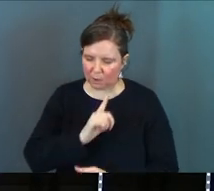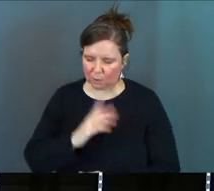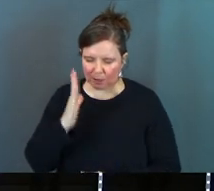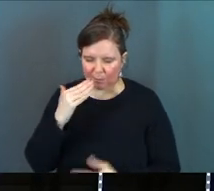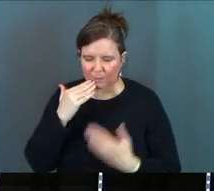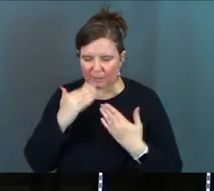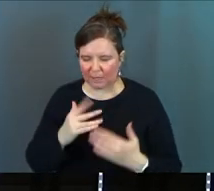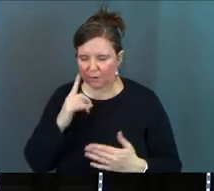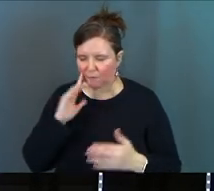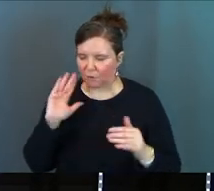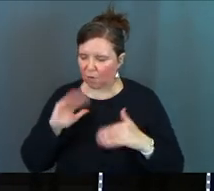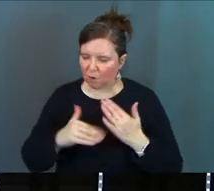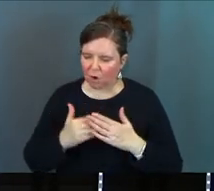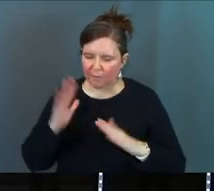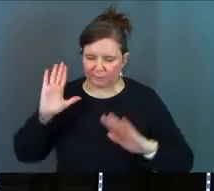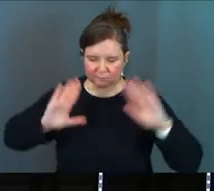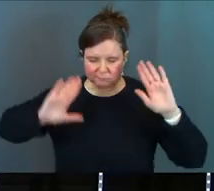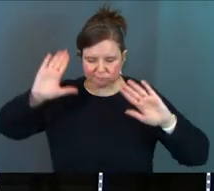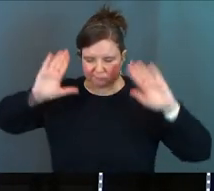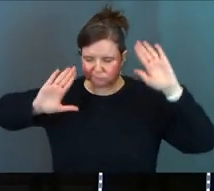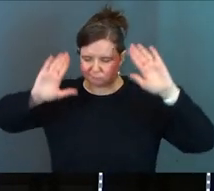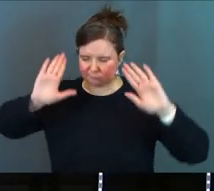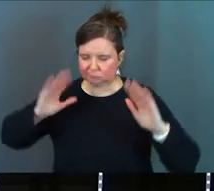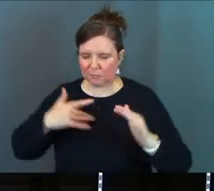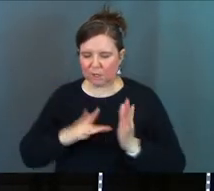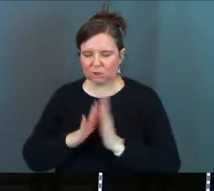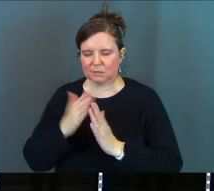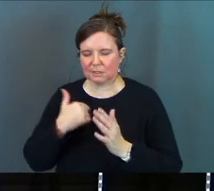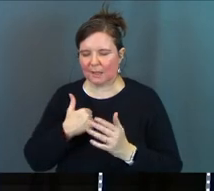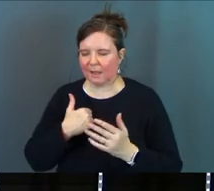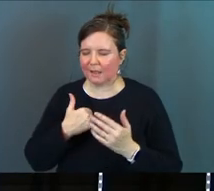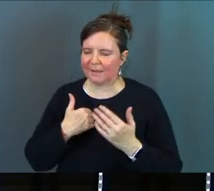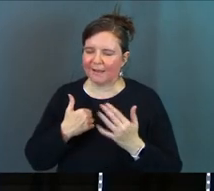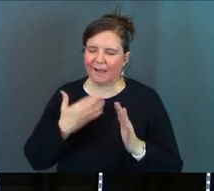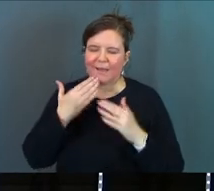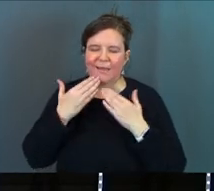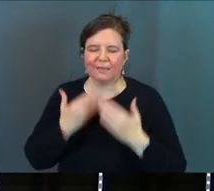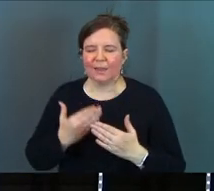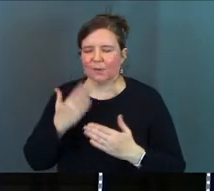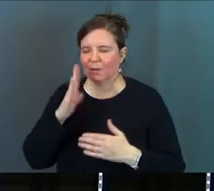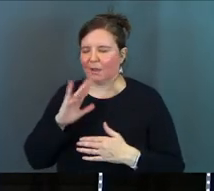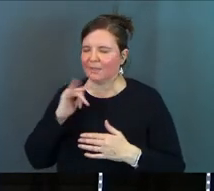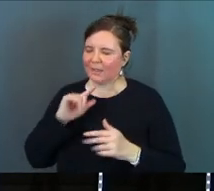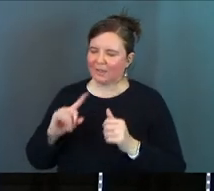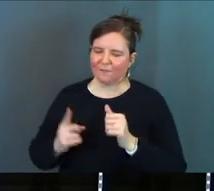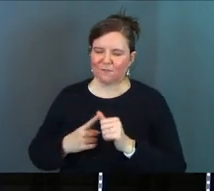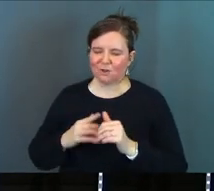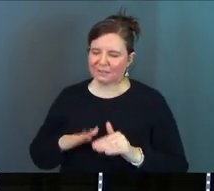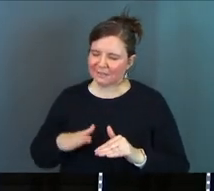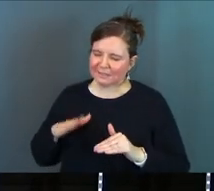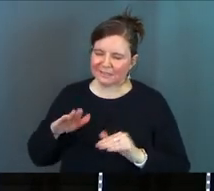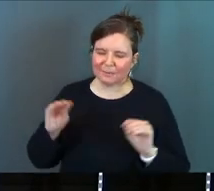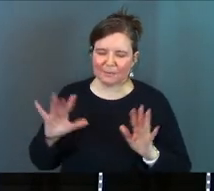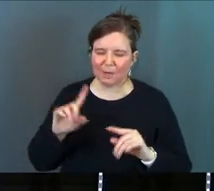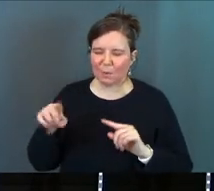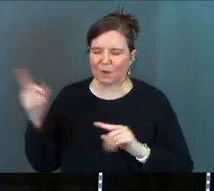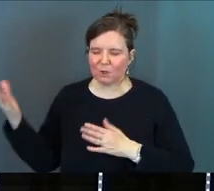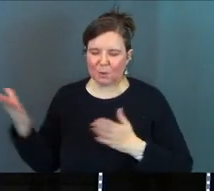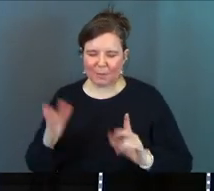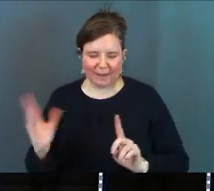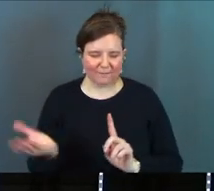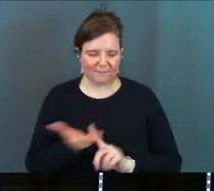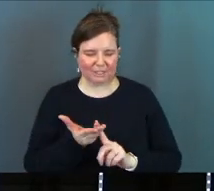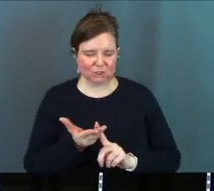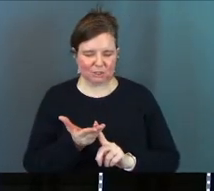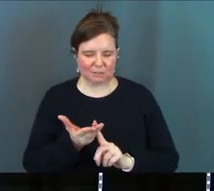God we thank you God for all the hands raised in this room and Jesus I just thank you God that the first step of the miracle Lord is when you bring